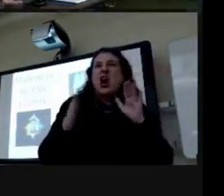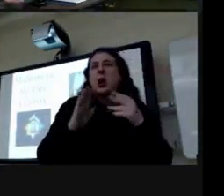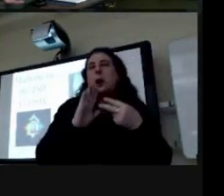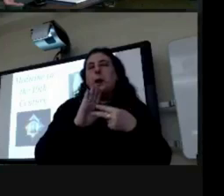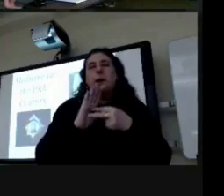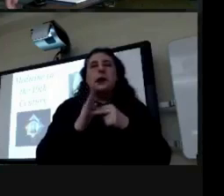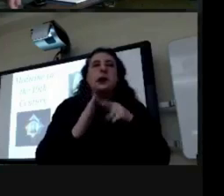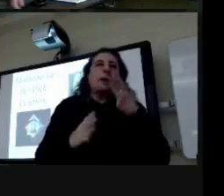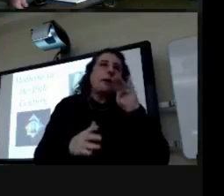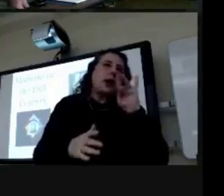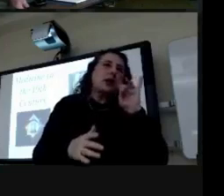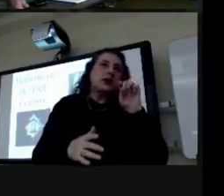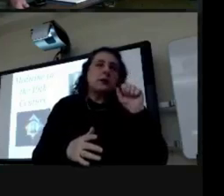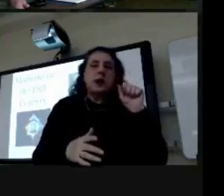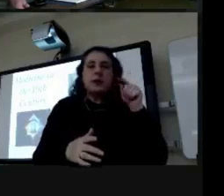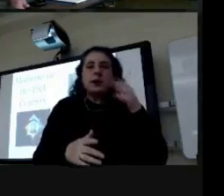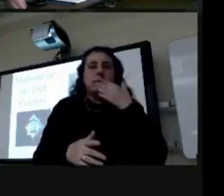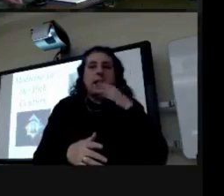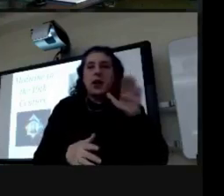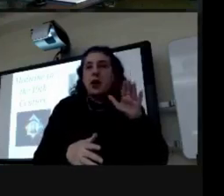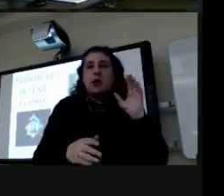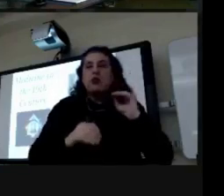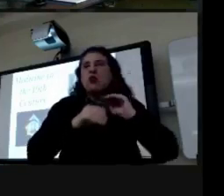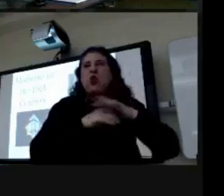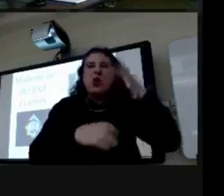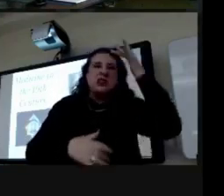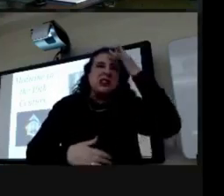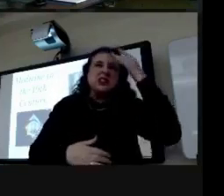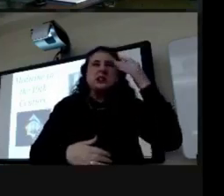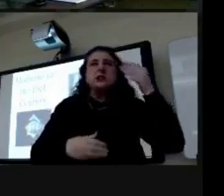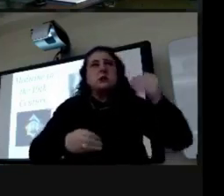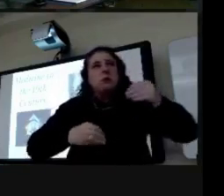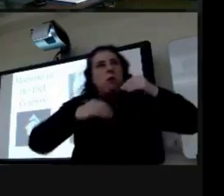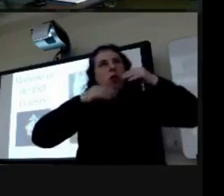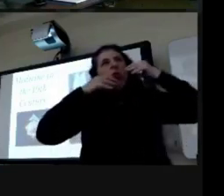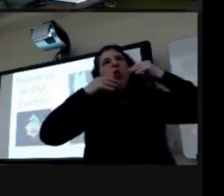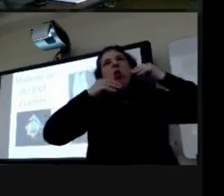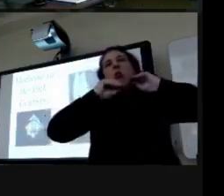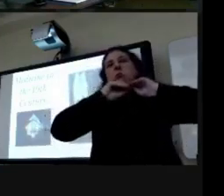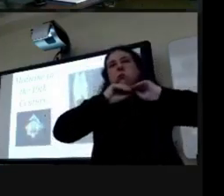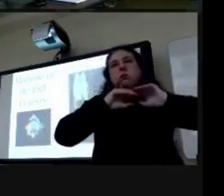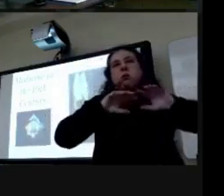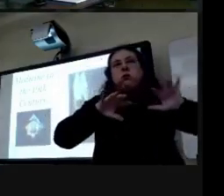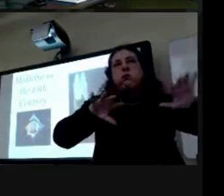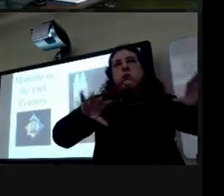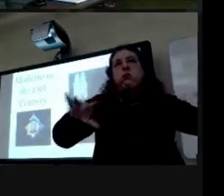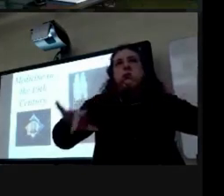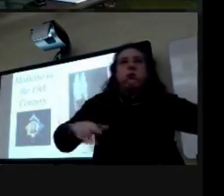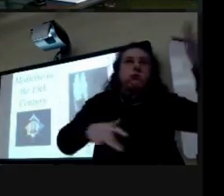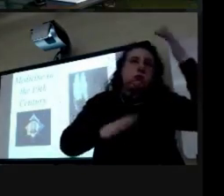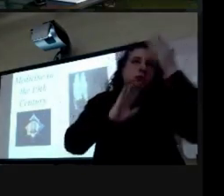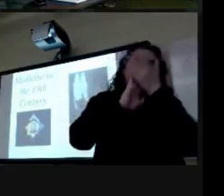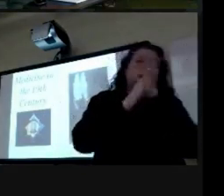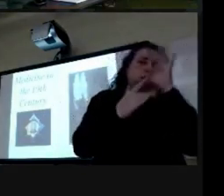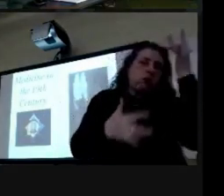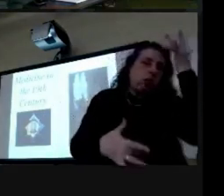cause disease so you would inhale miasma it would cause you to get sick